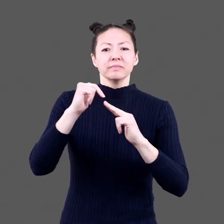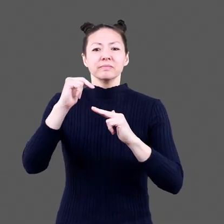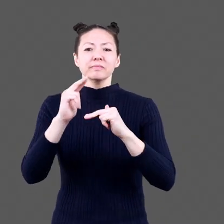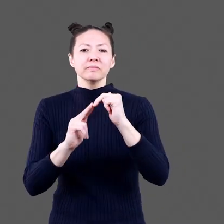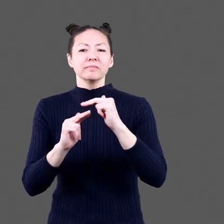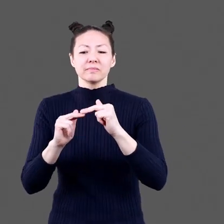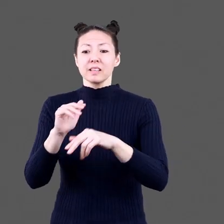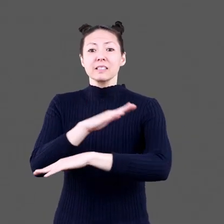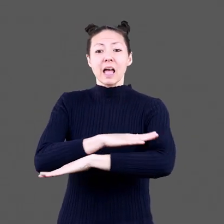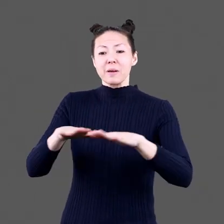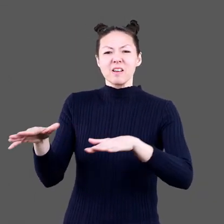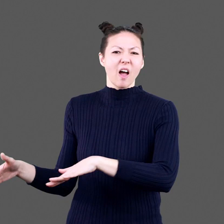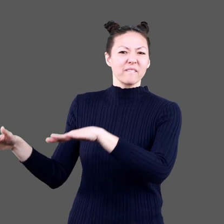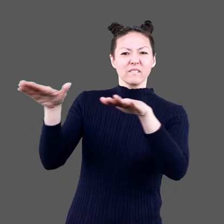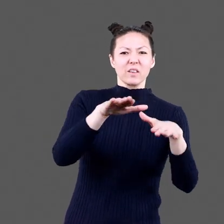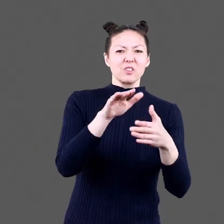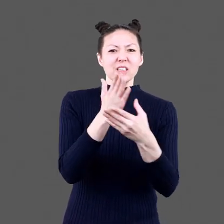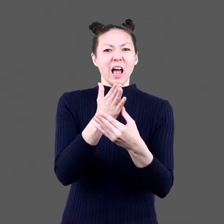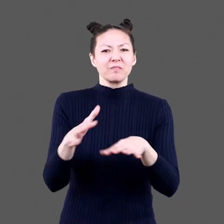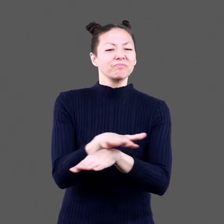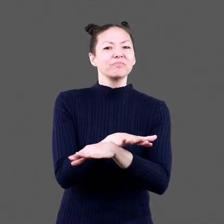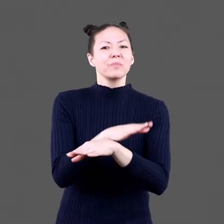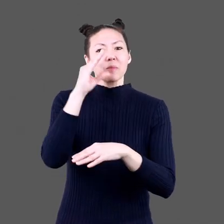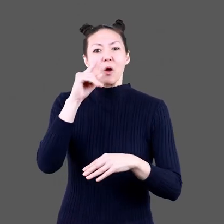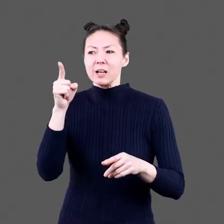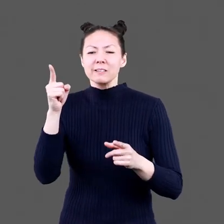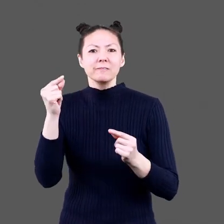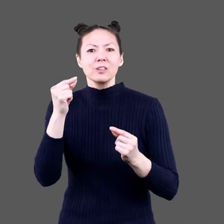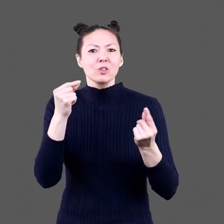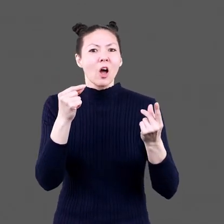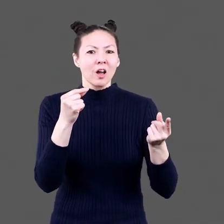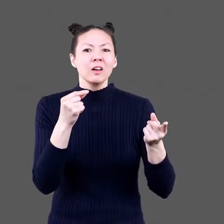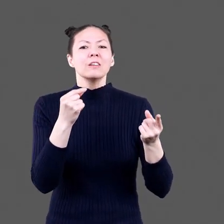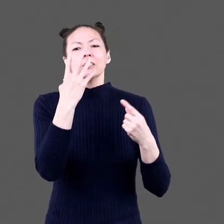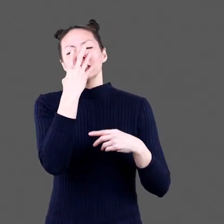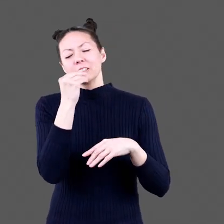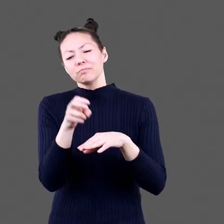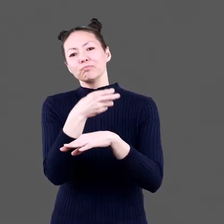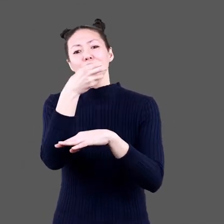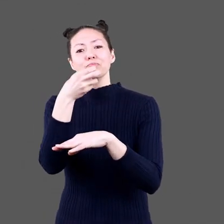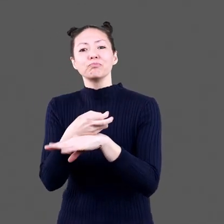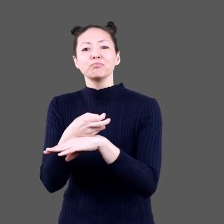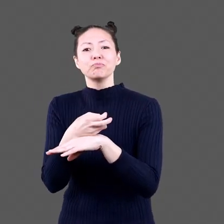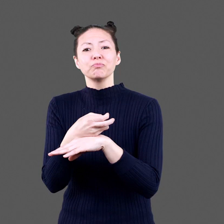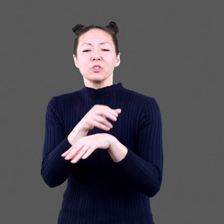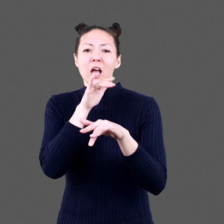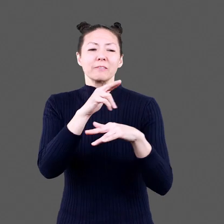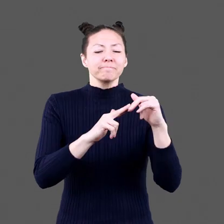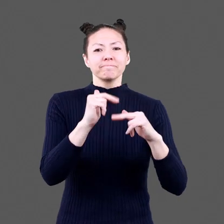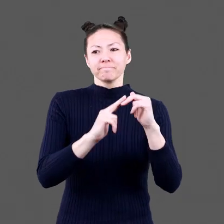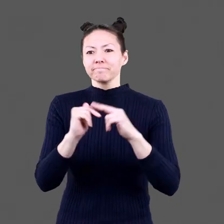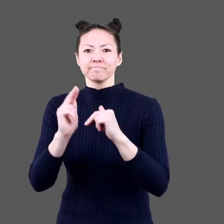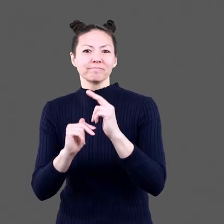gather around a table covered in tacos The boy directs a dragon carrying planks The dog sleeps,